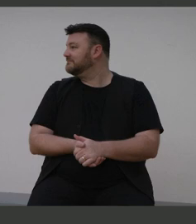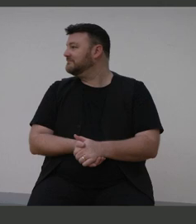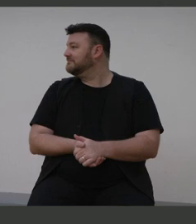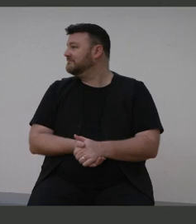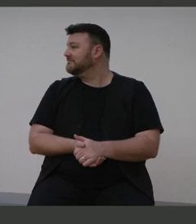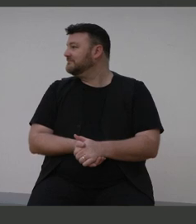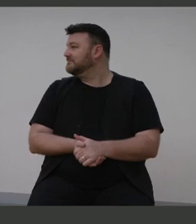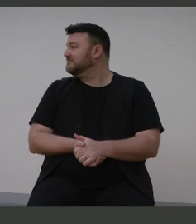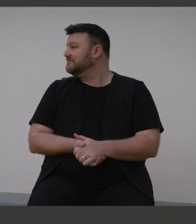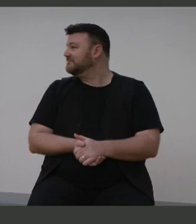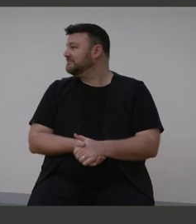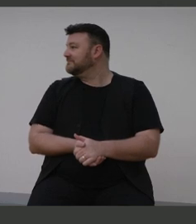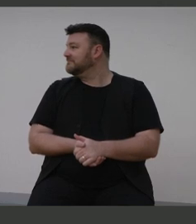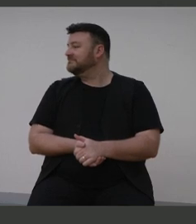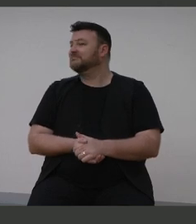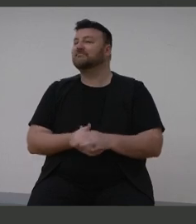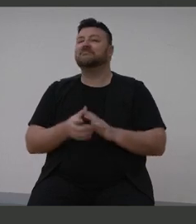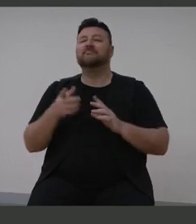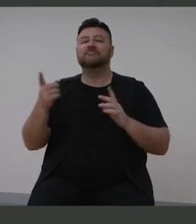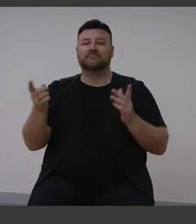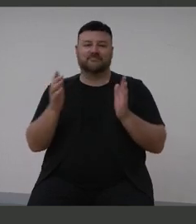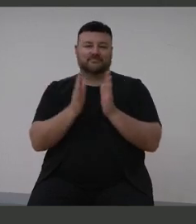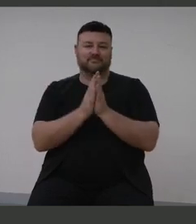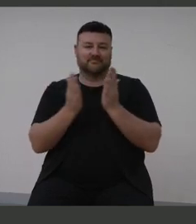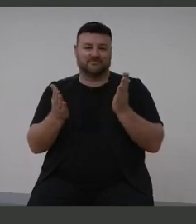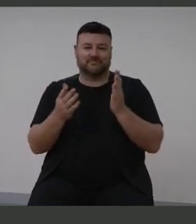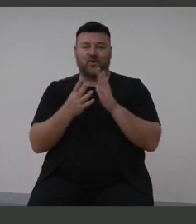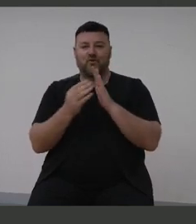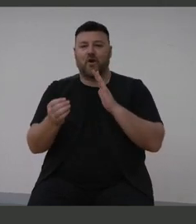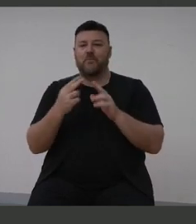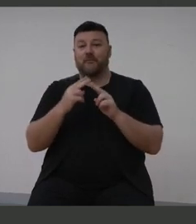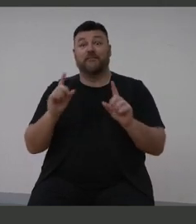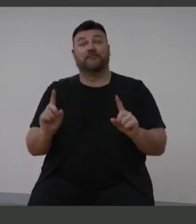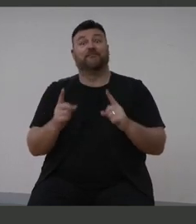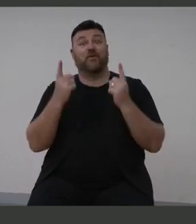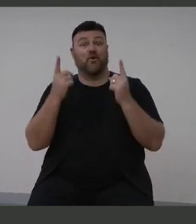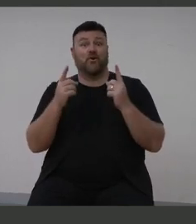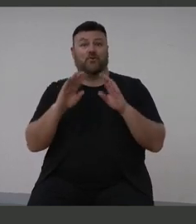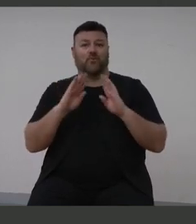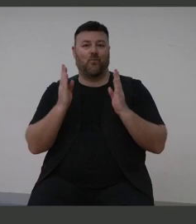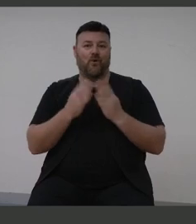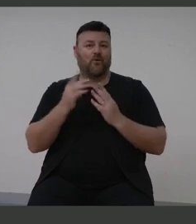It's a copy of the first ever World Report on Hearing, so we'll just take some photos.